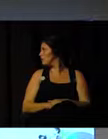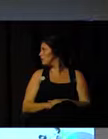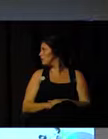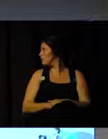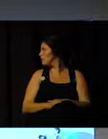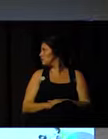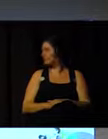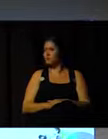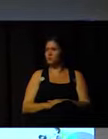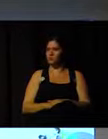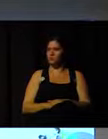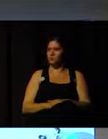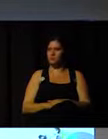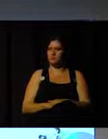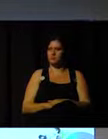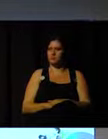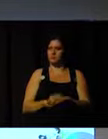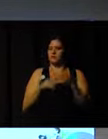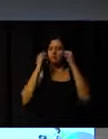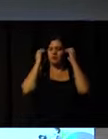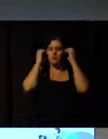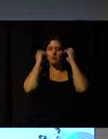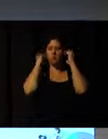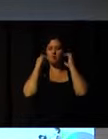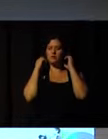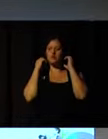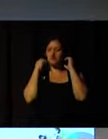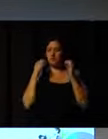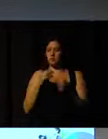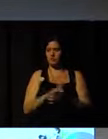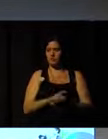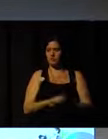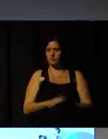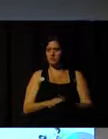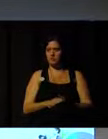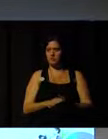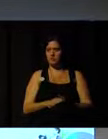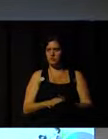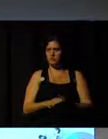Well, as I understand the issue here.